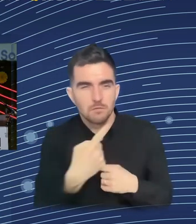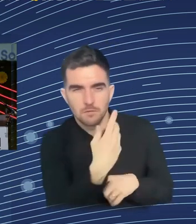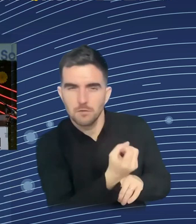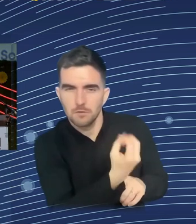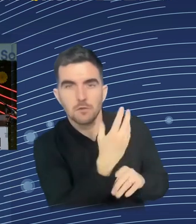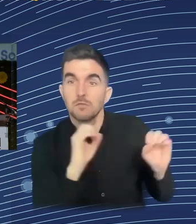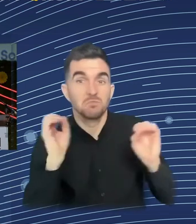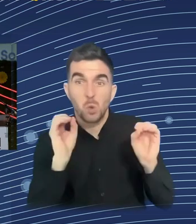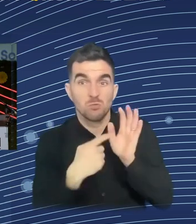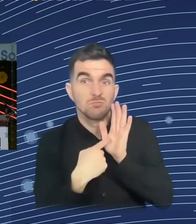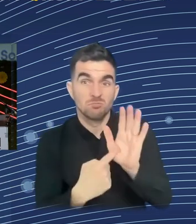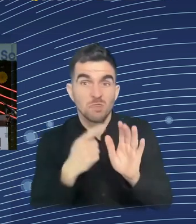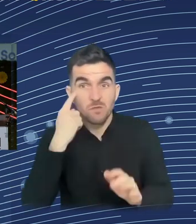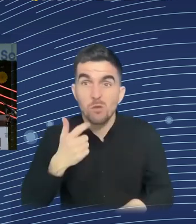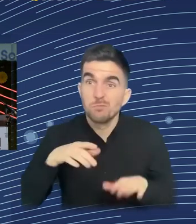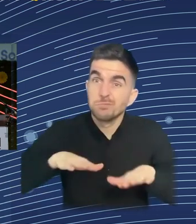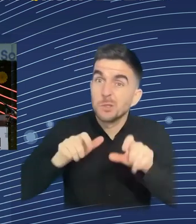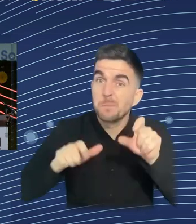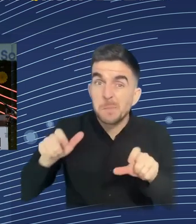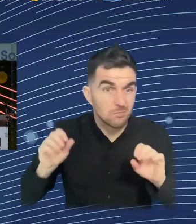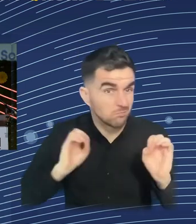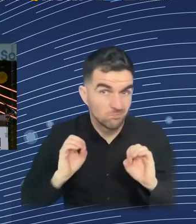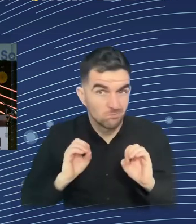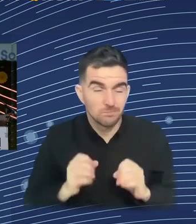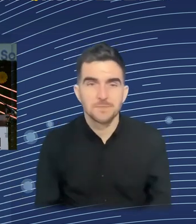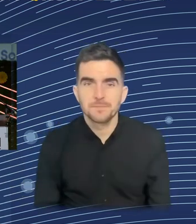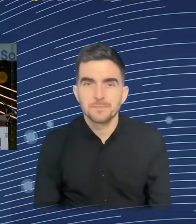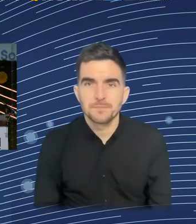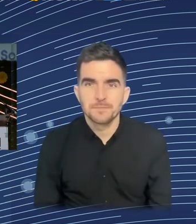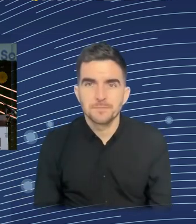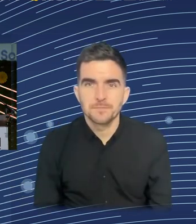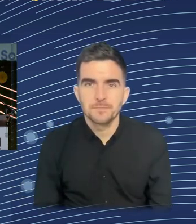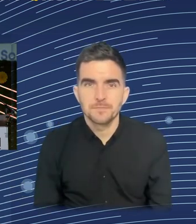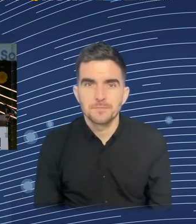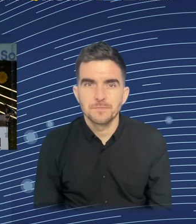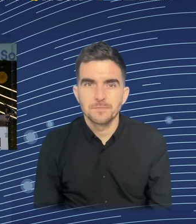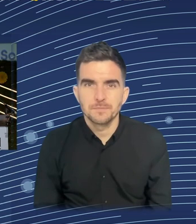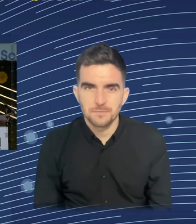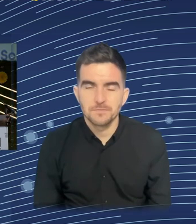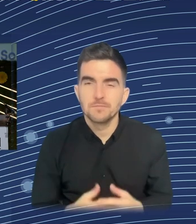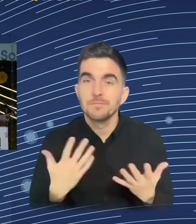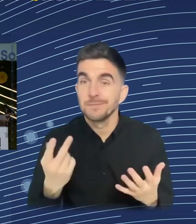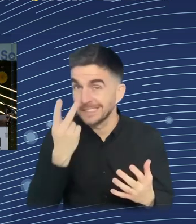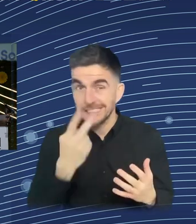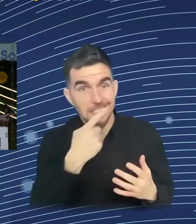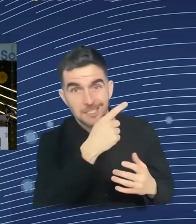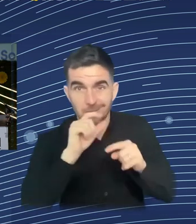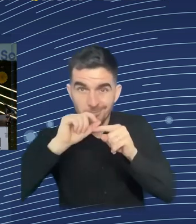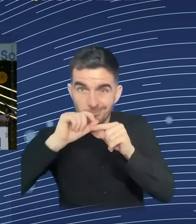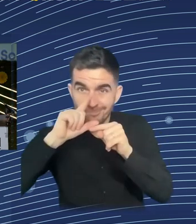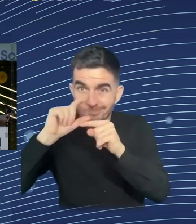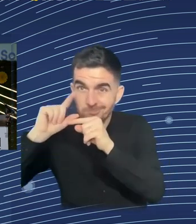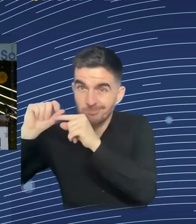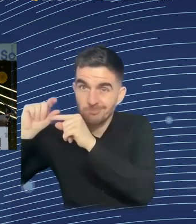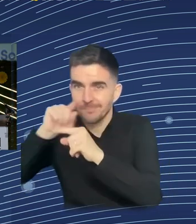The pink bars shows the number of robots that were installed in the manufacturing of these countries, and